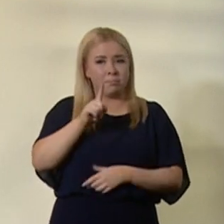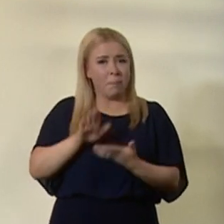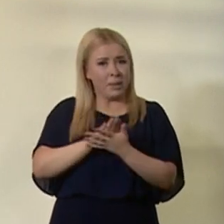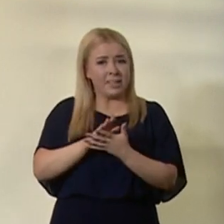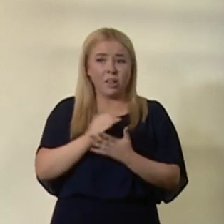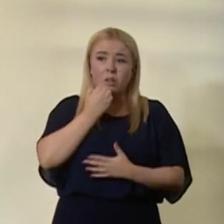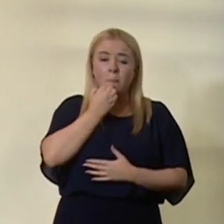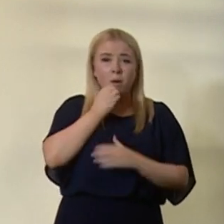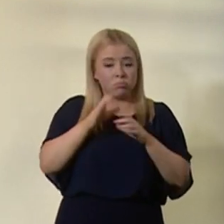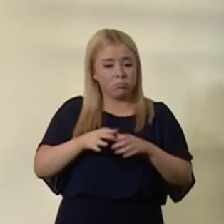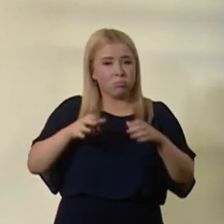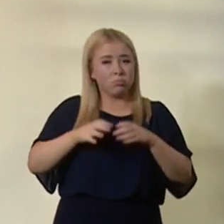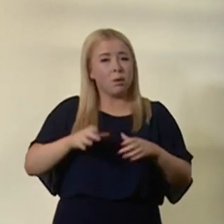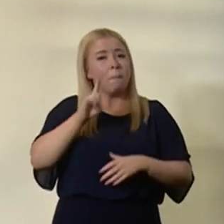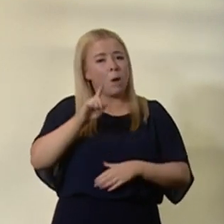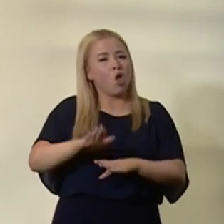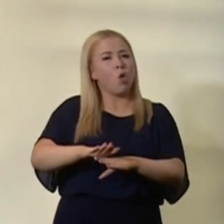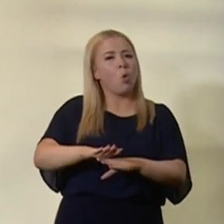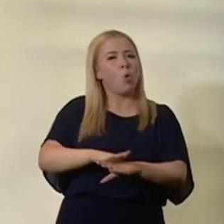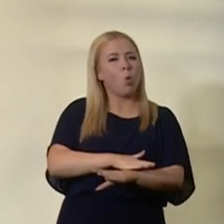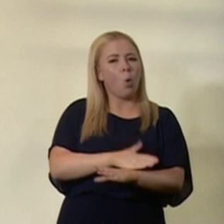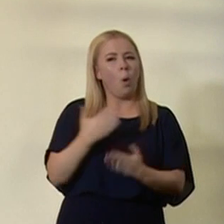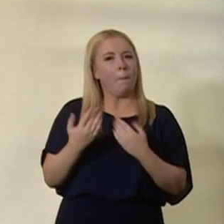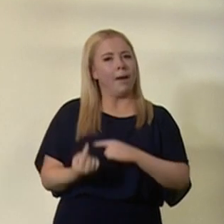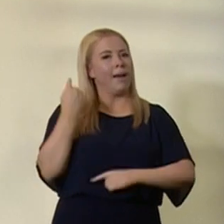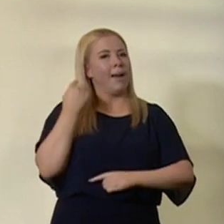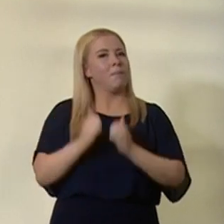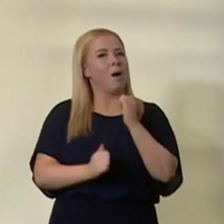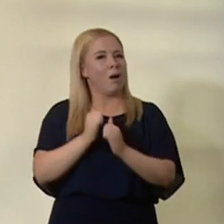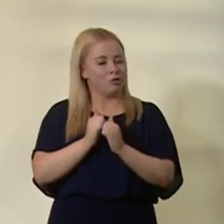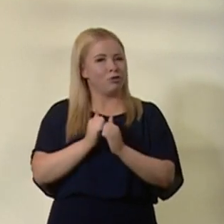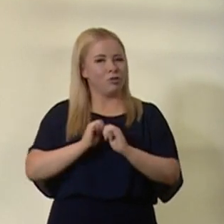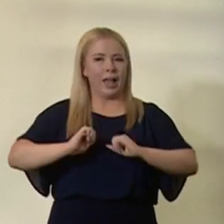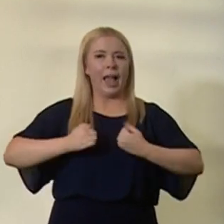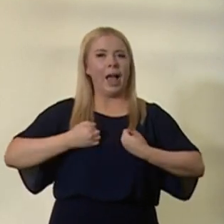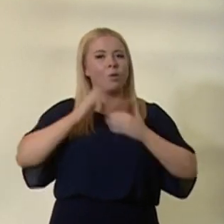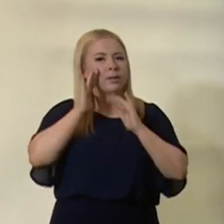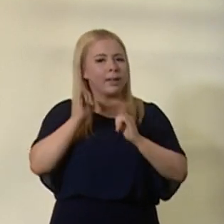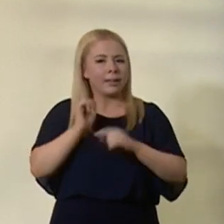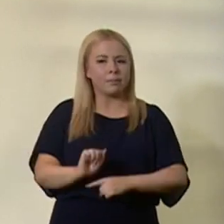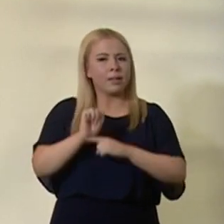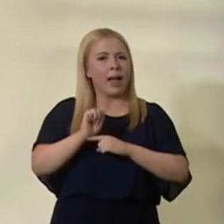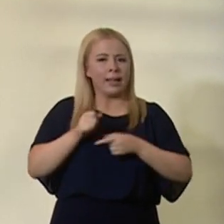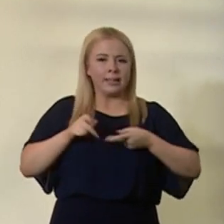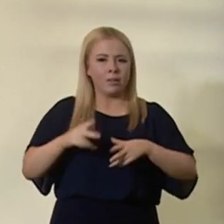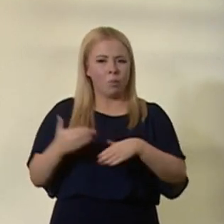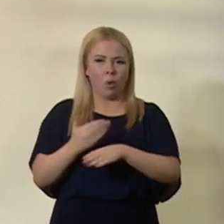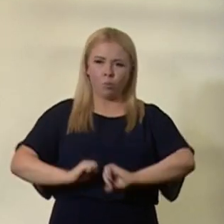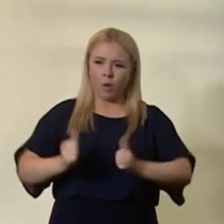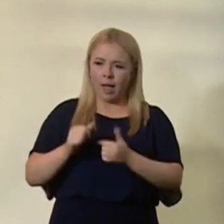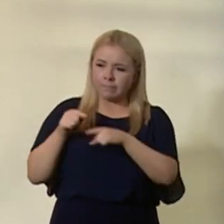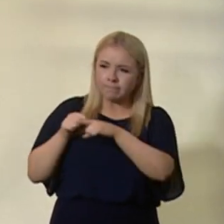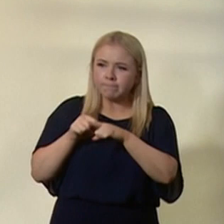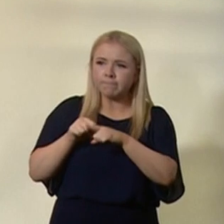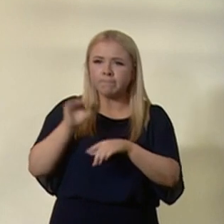rapidly than back then. Our test and protect system is working well. It is tracing contacts and breaking chains of